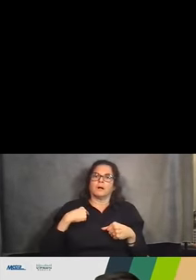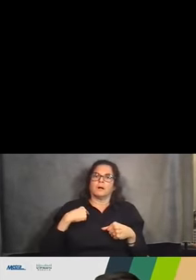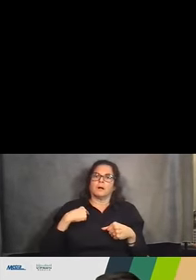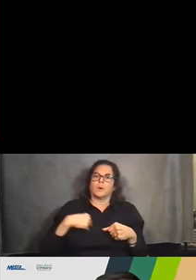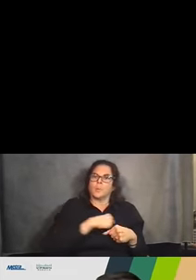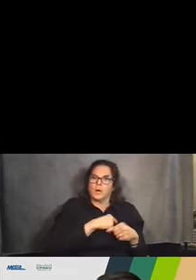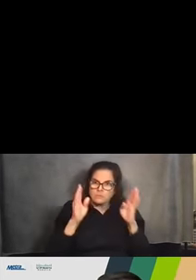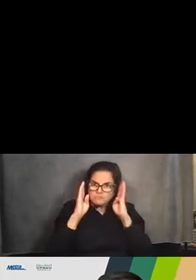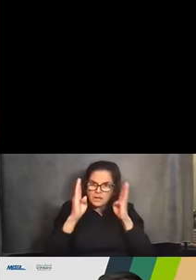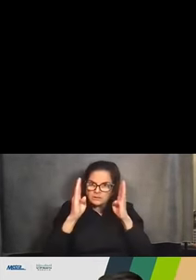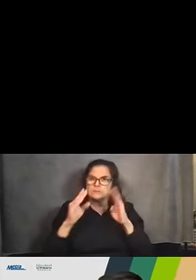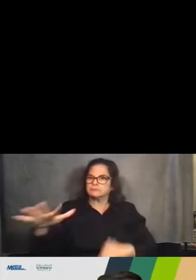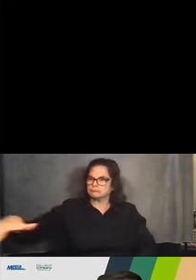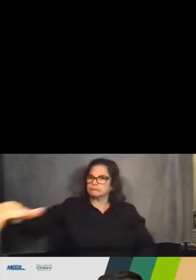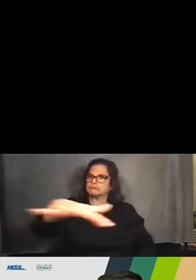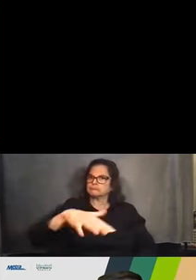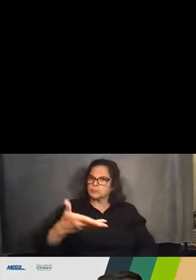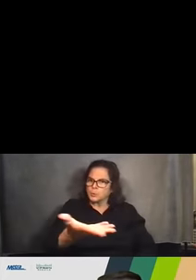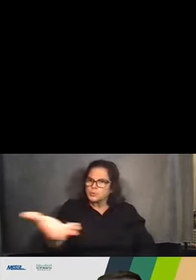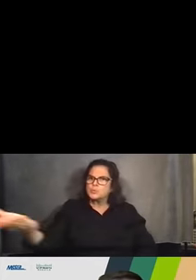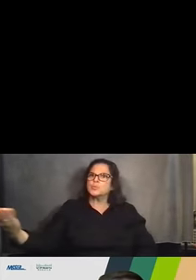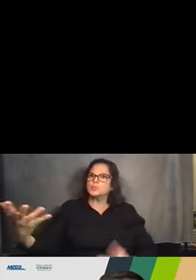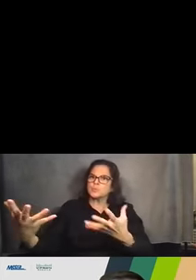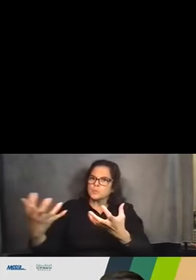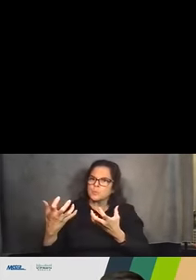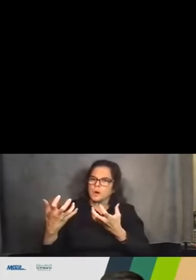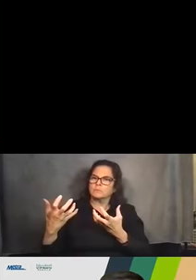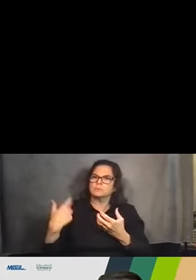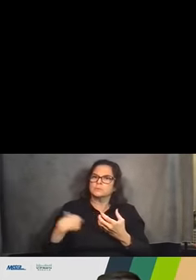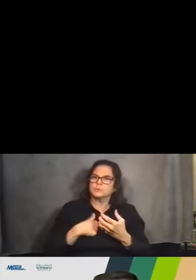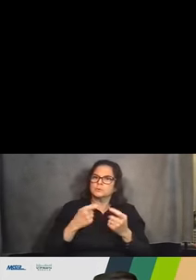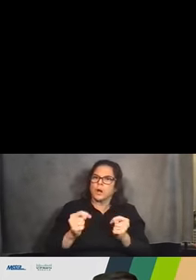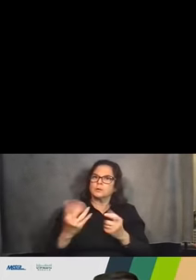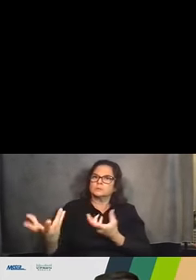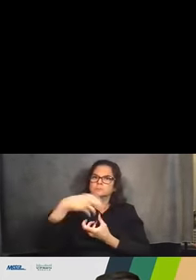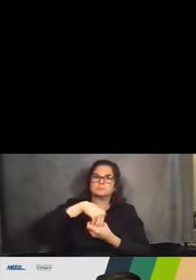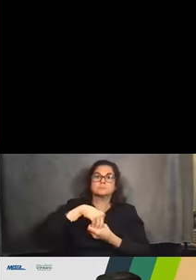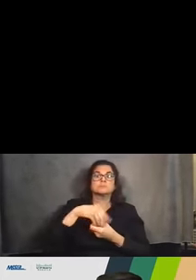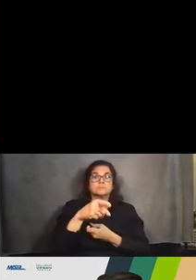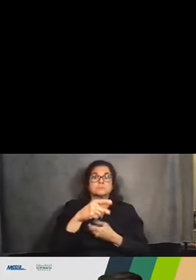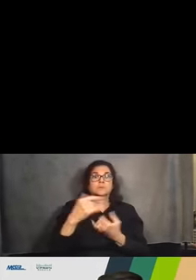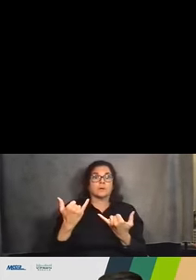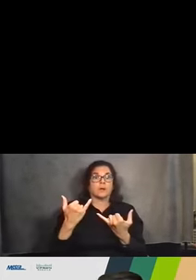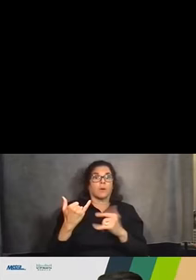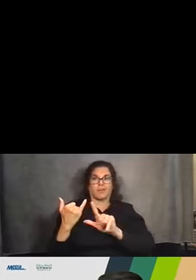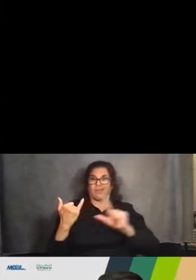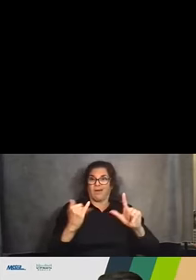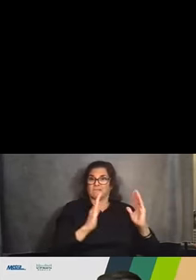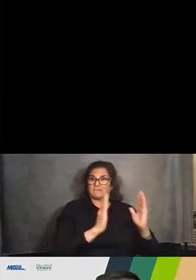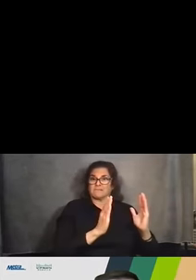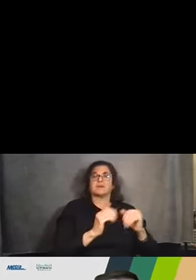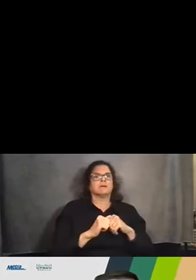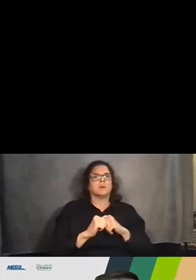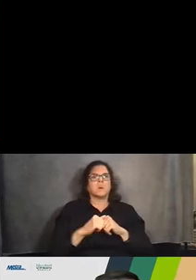community has to say. So in these images, you can see what the existing bridge at School Street looks like on the left. Again, that's the 120